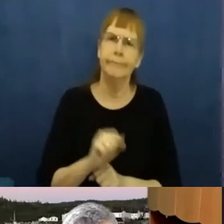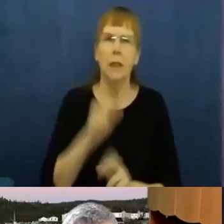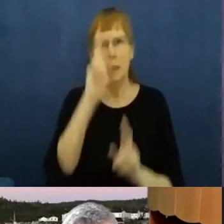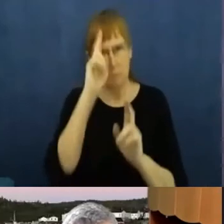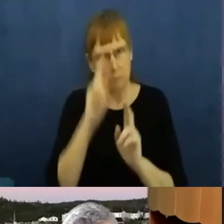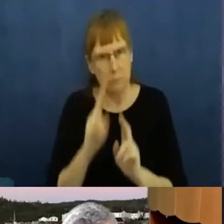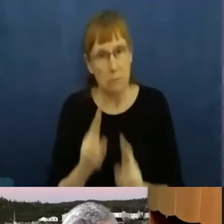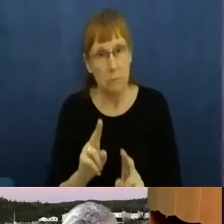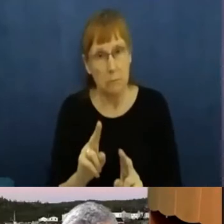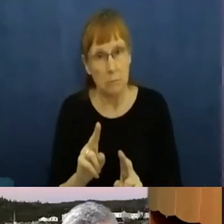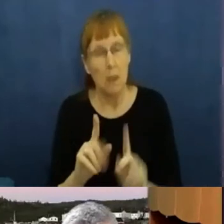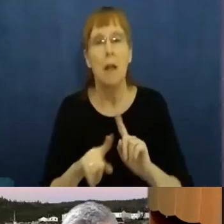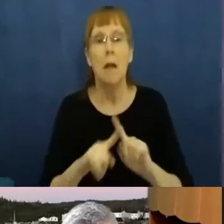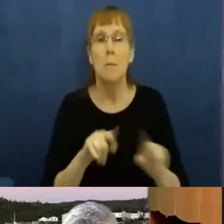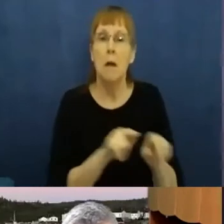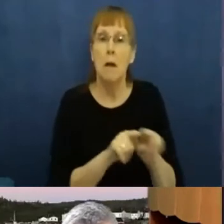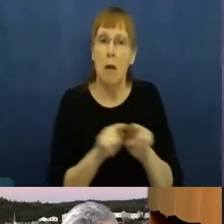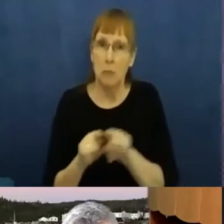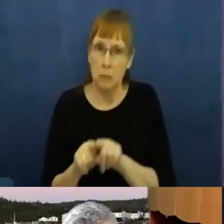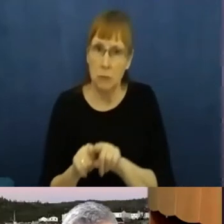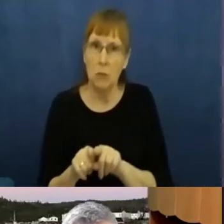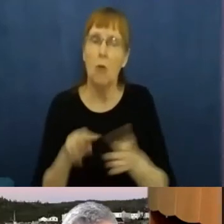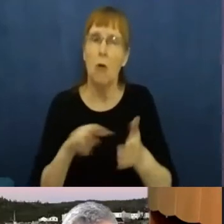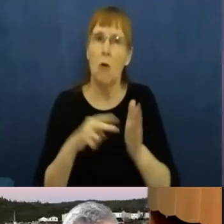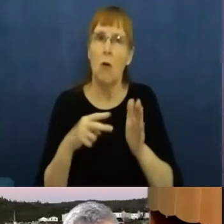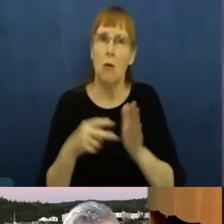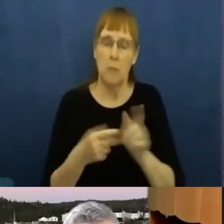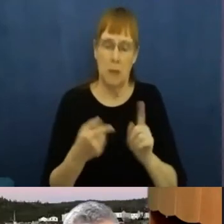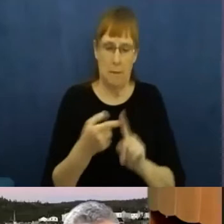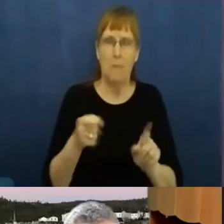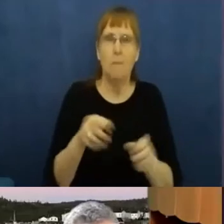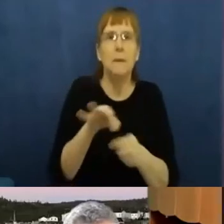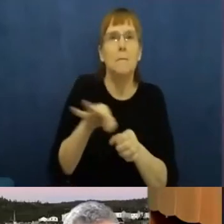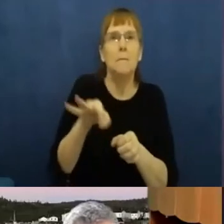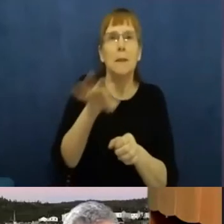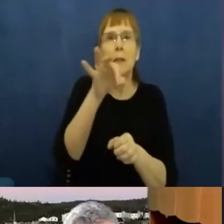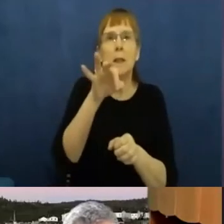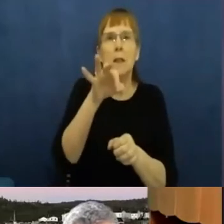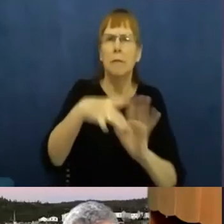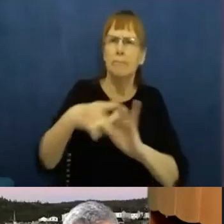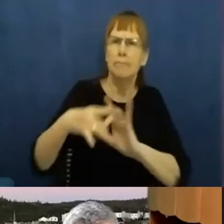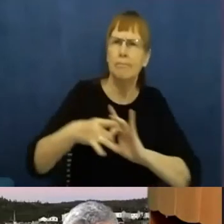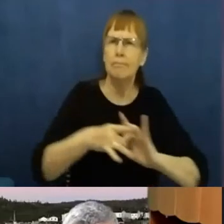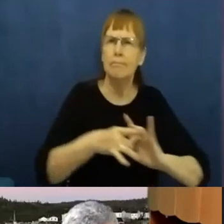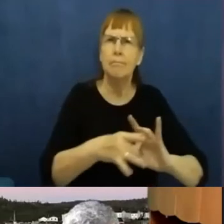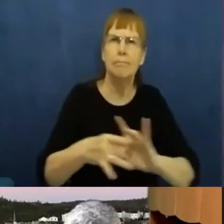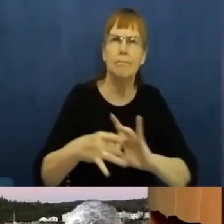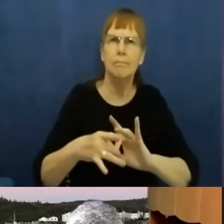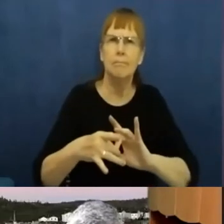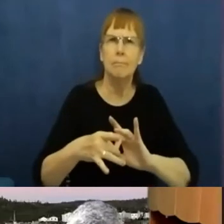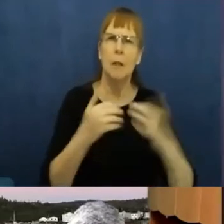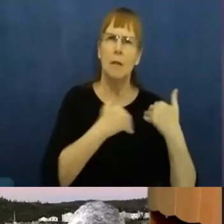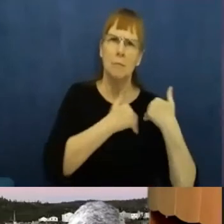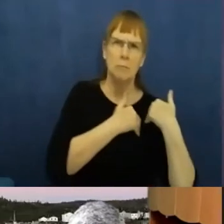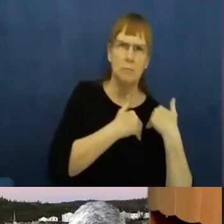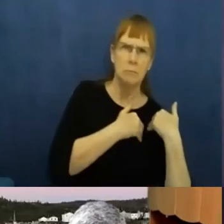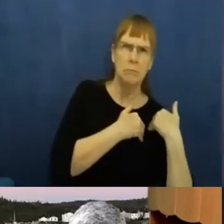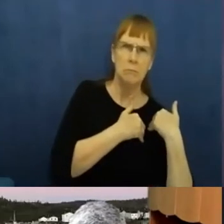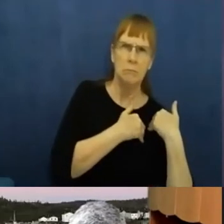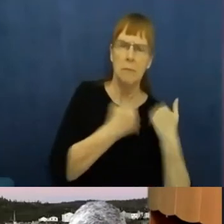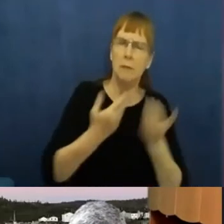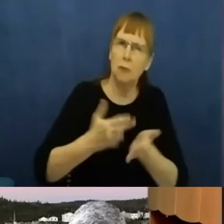an opportunity to take inspiration from the spirit of kinship and mutual obligation of treaty making.